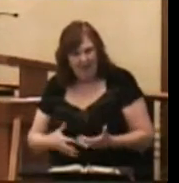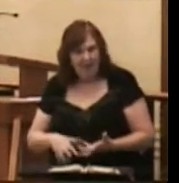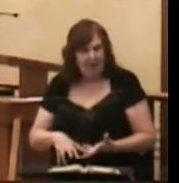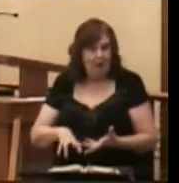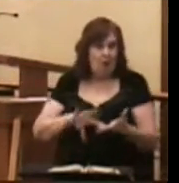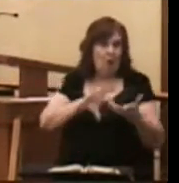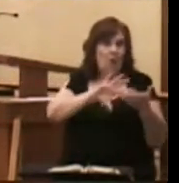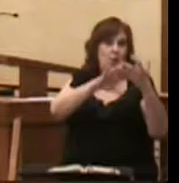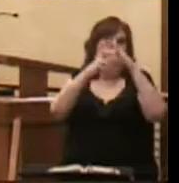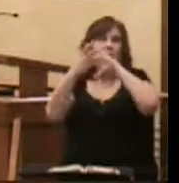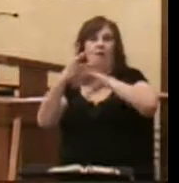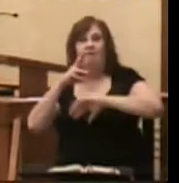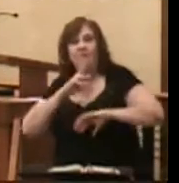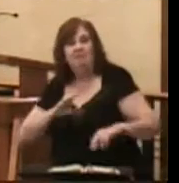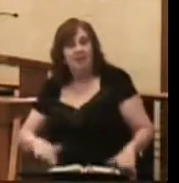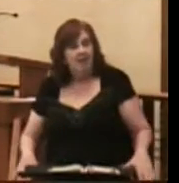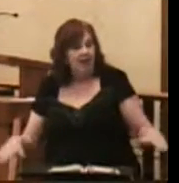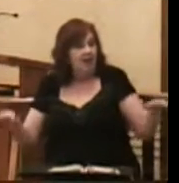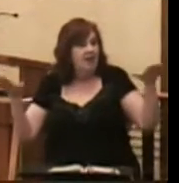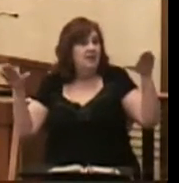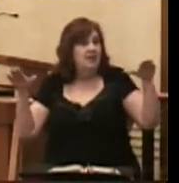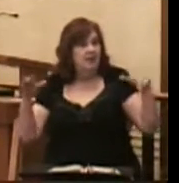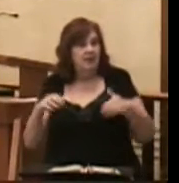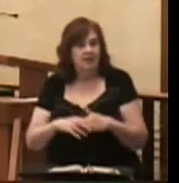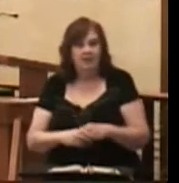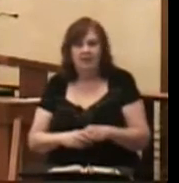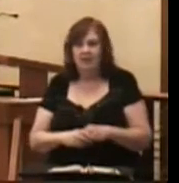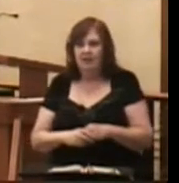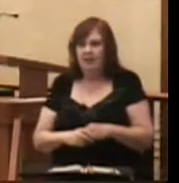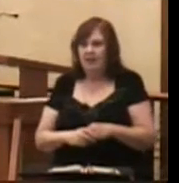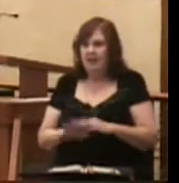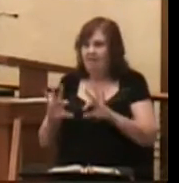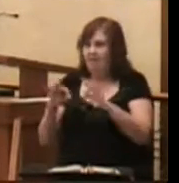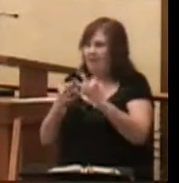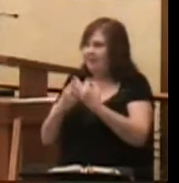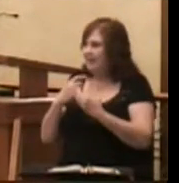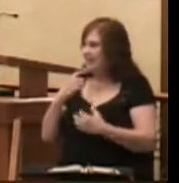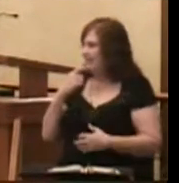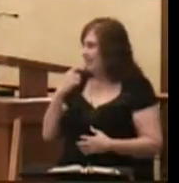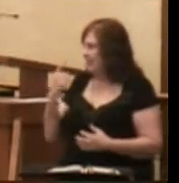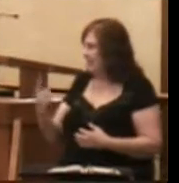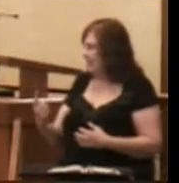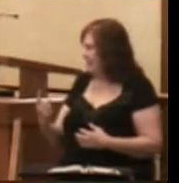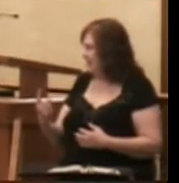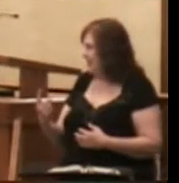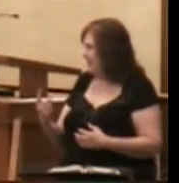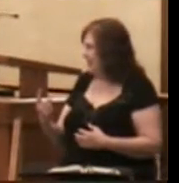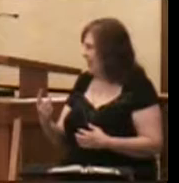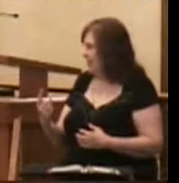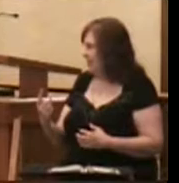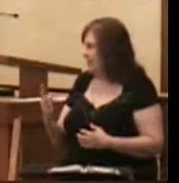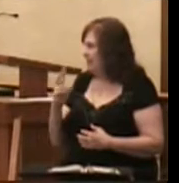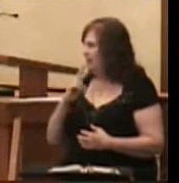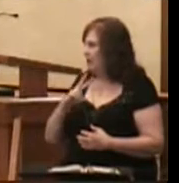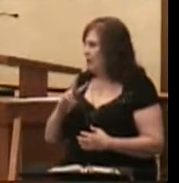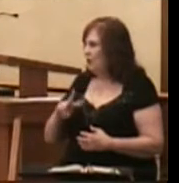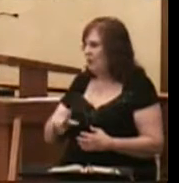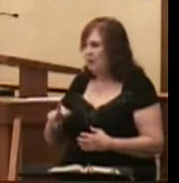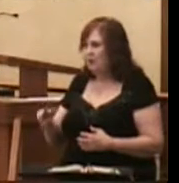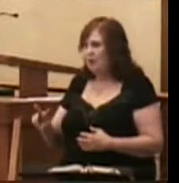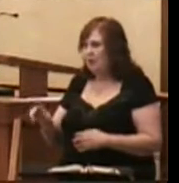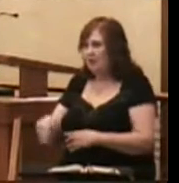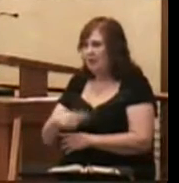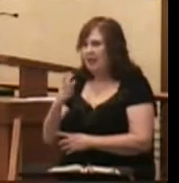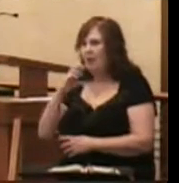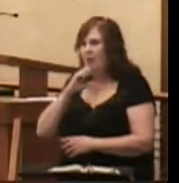-induced flood? The family who says goodbye to a 22-day-old